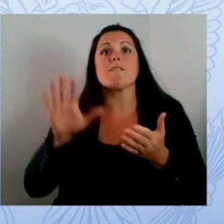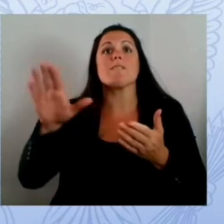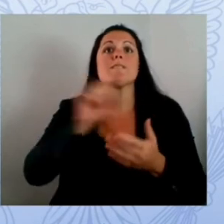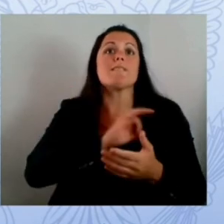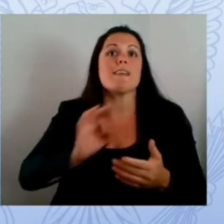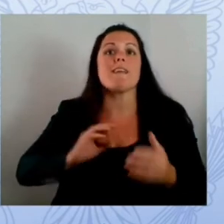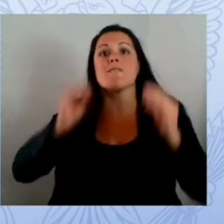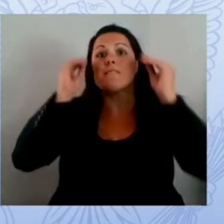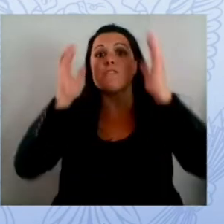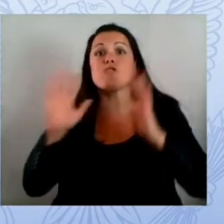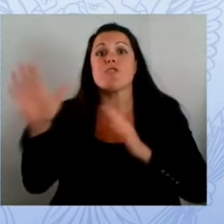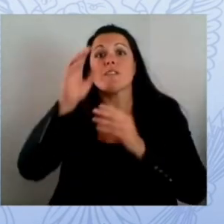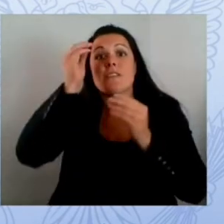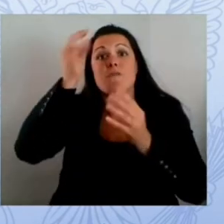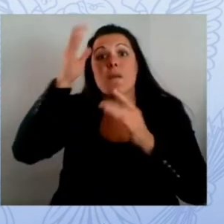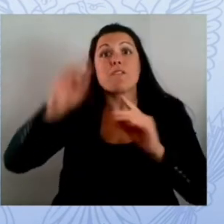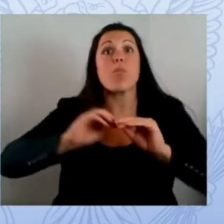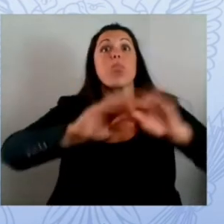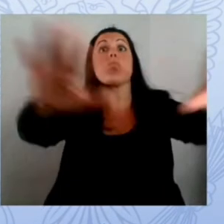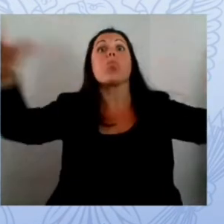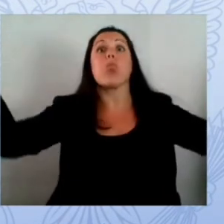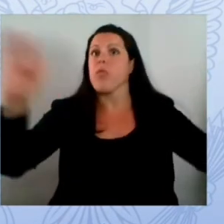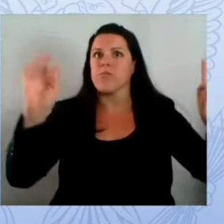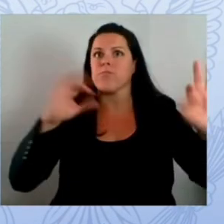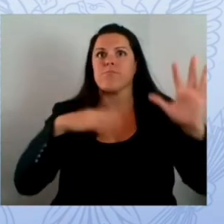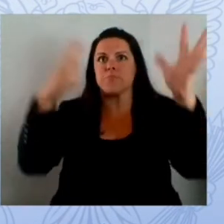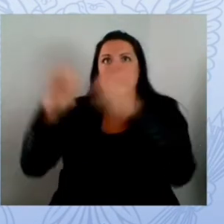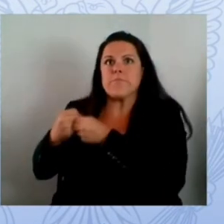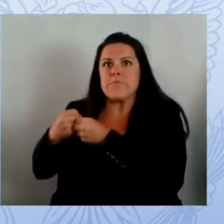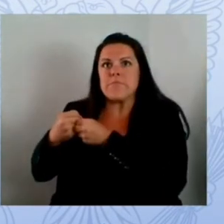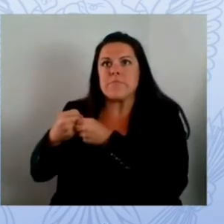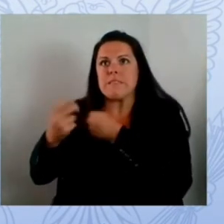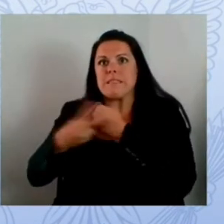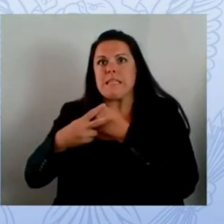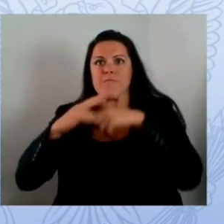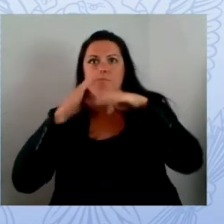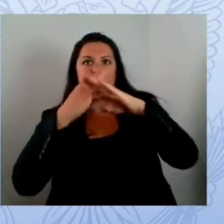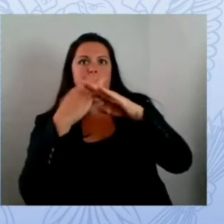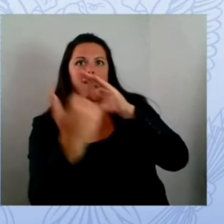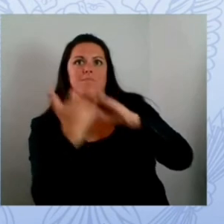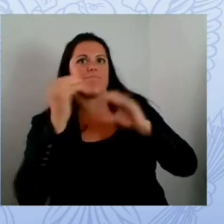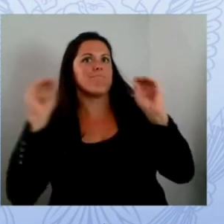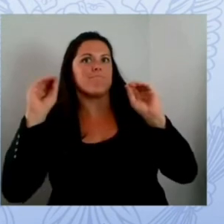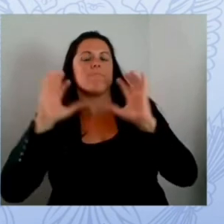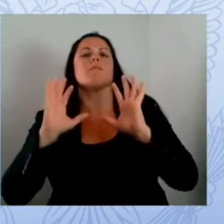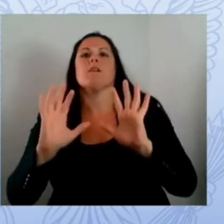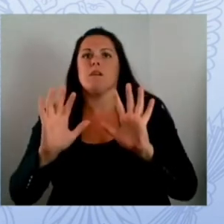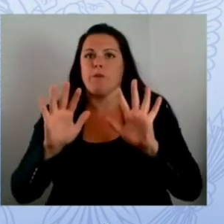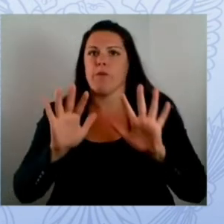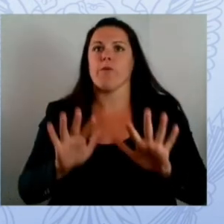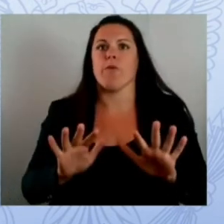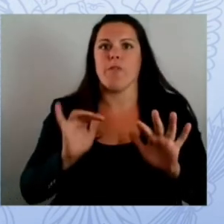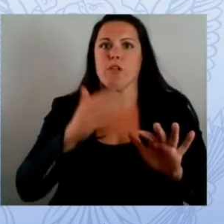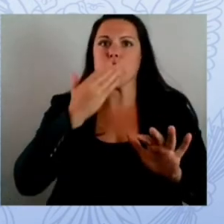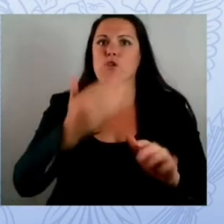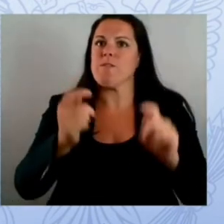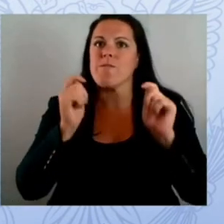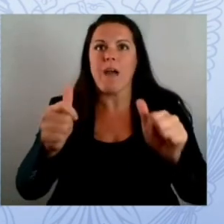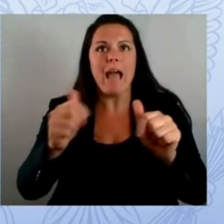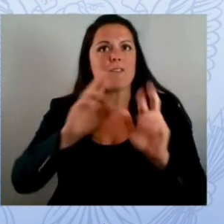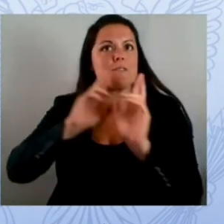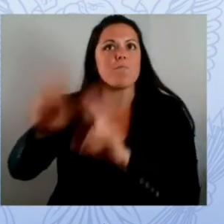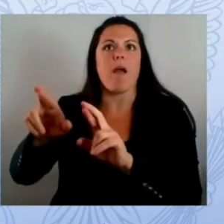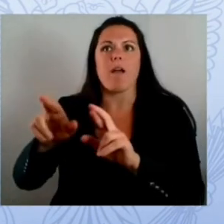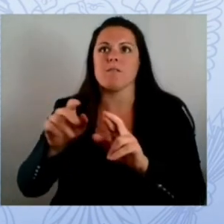glean quickly and package that with our partners from cissa and gen and issue a cyber security a cyber